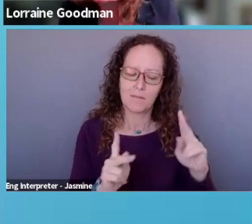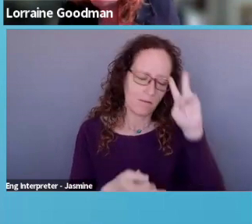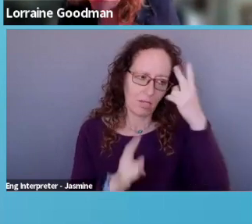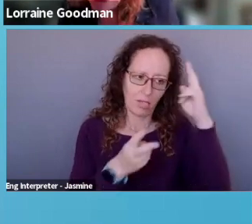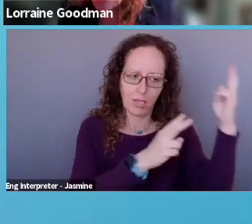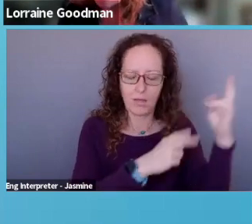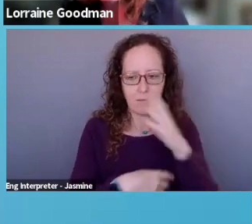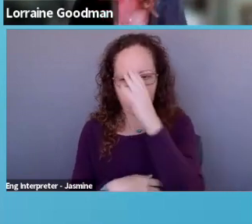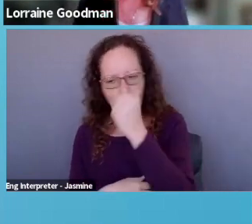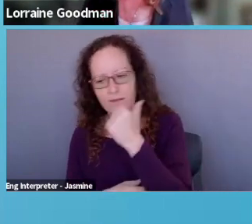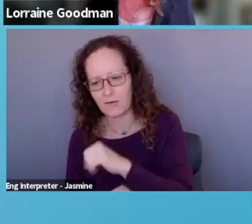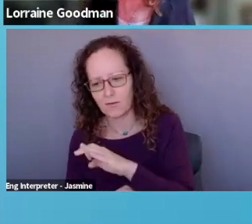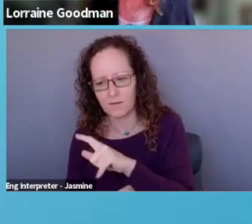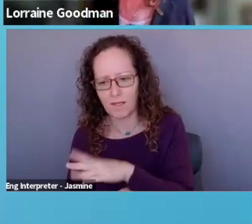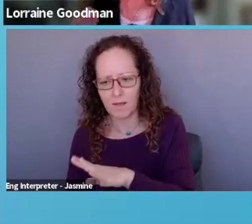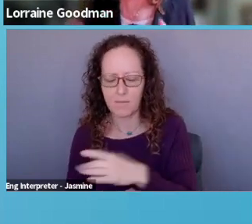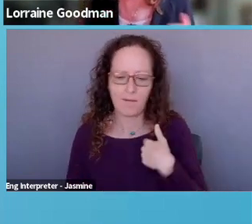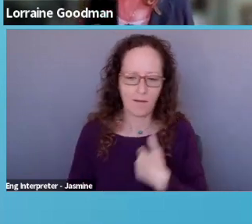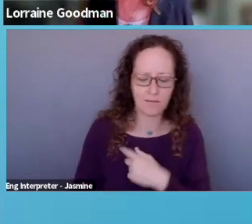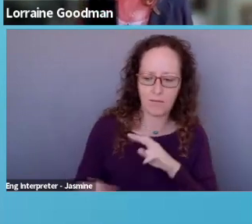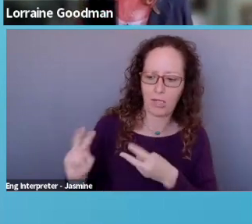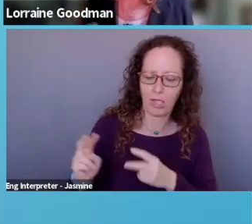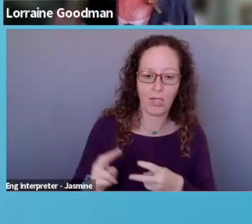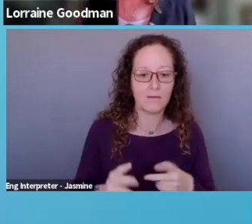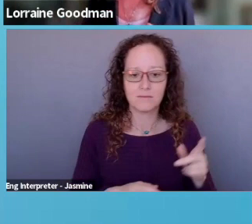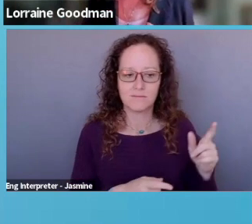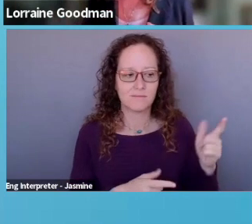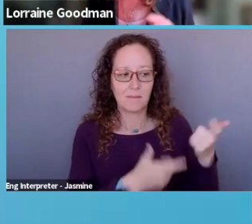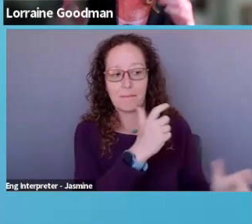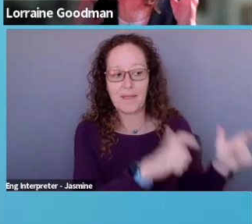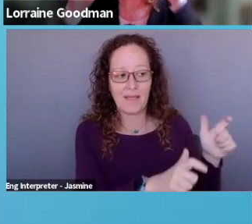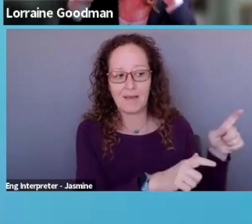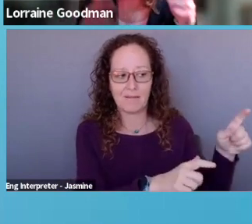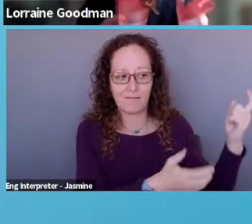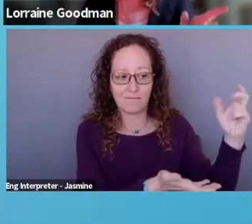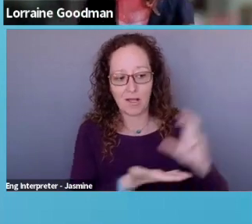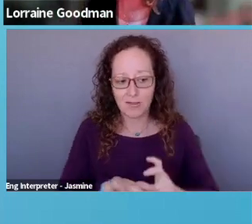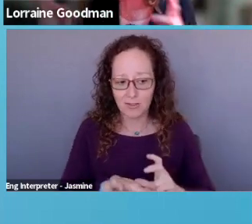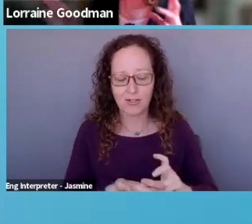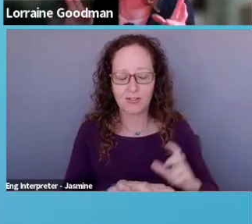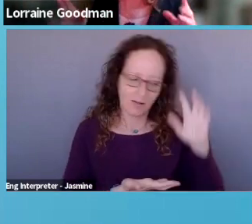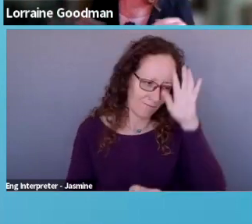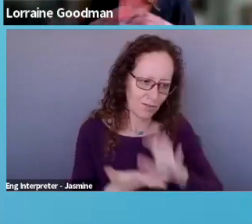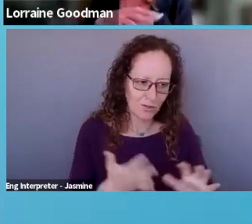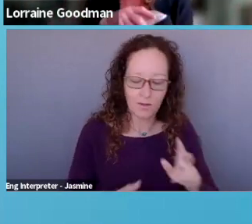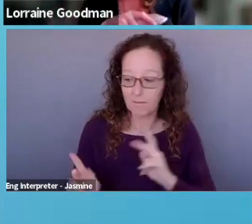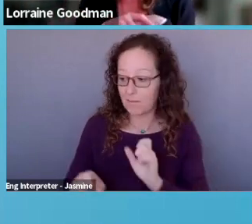including people who work there at both organizations would confuse. So the boys and girls, no, it's, it's big brothers, big sisters.